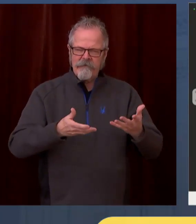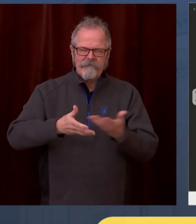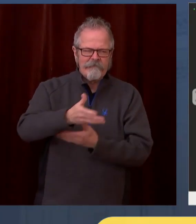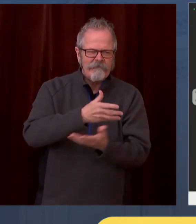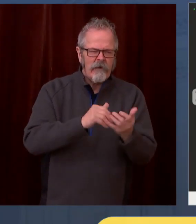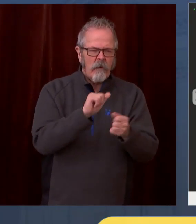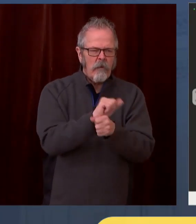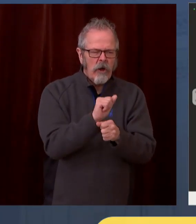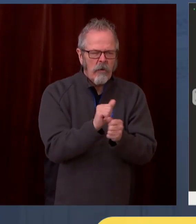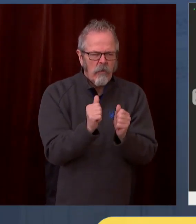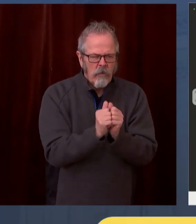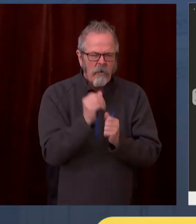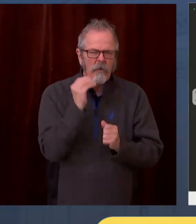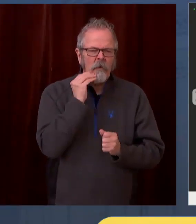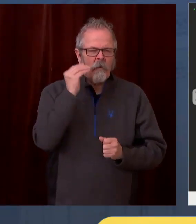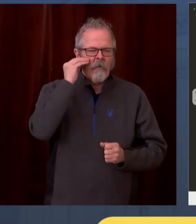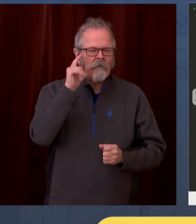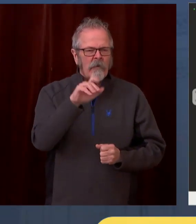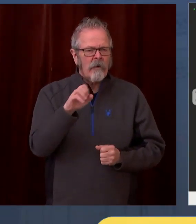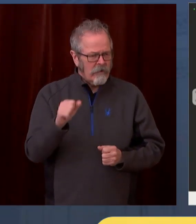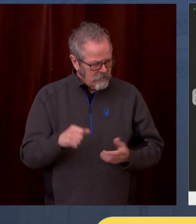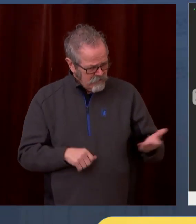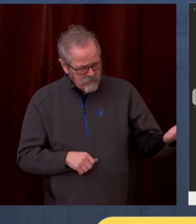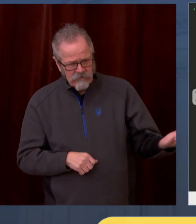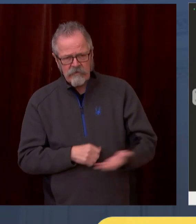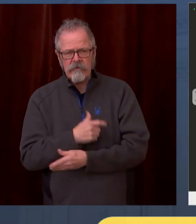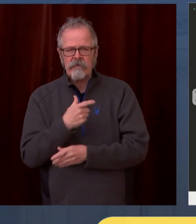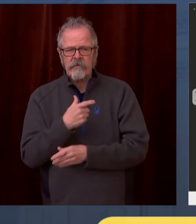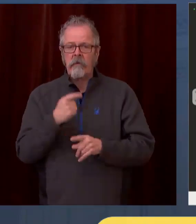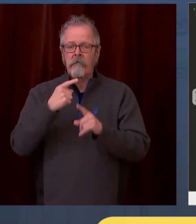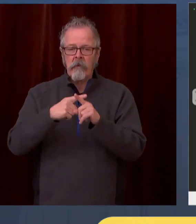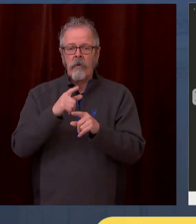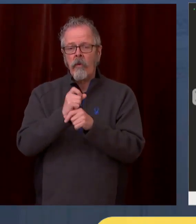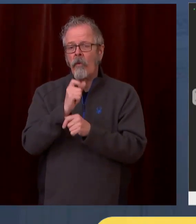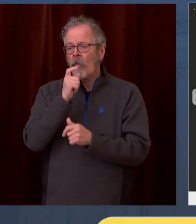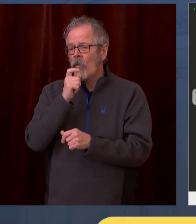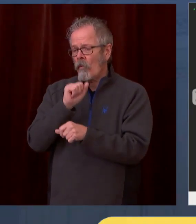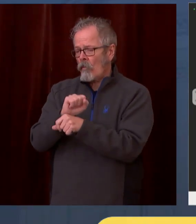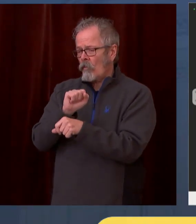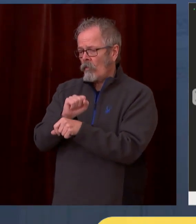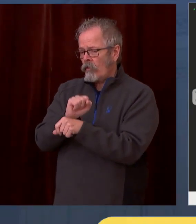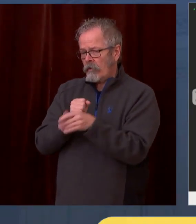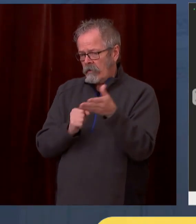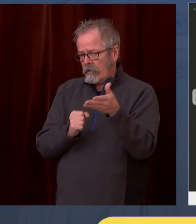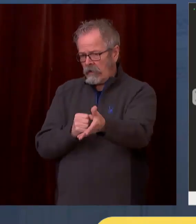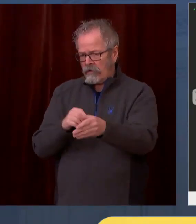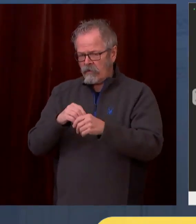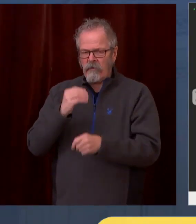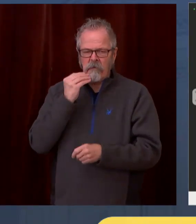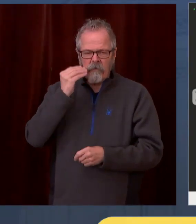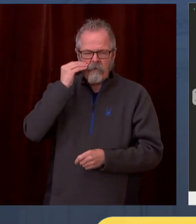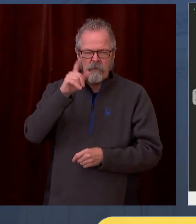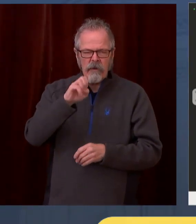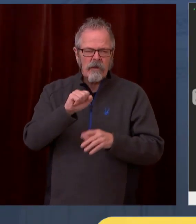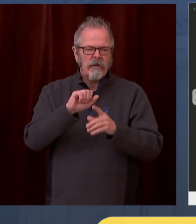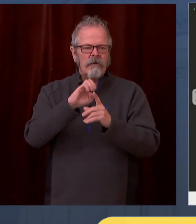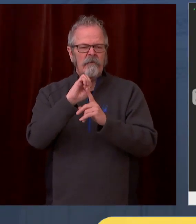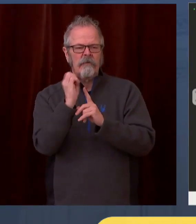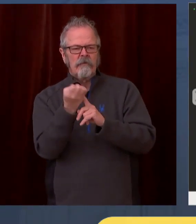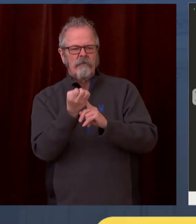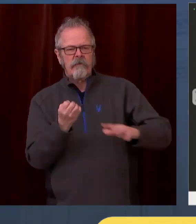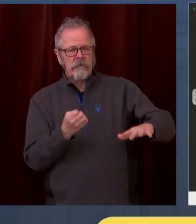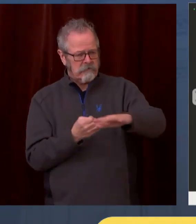of congregate settings. And also, it includes restaurants and food service workers, manufacturing workers, and construction